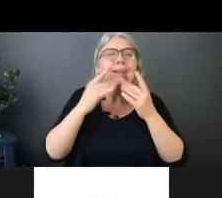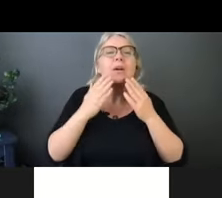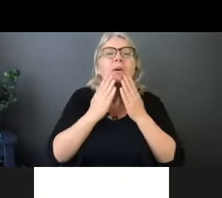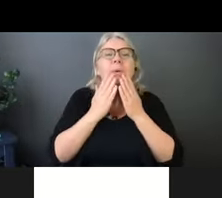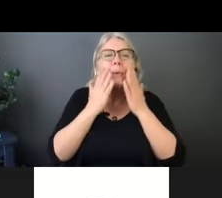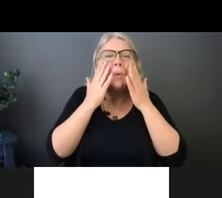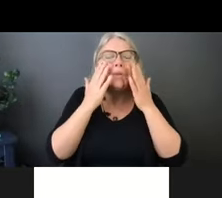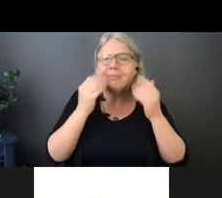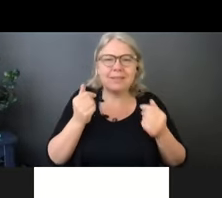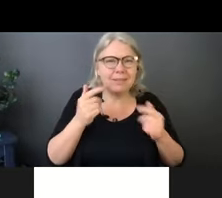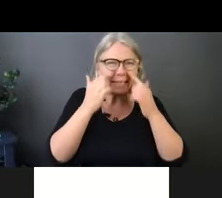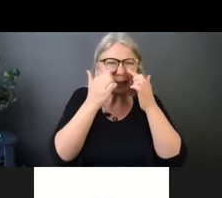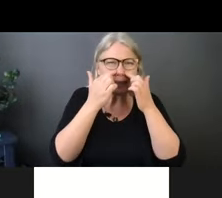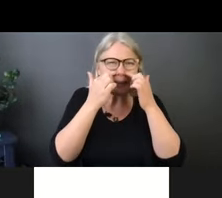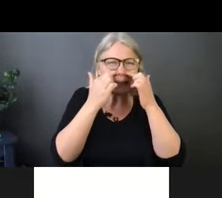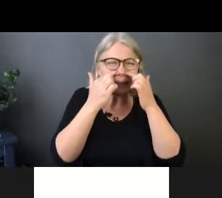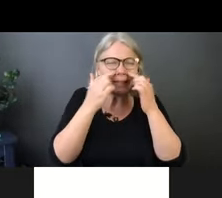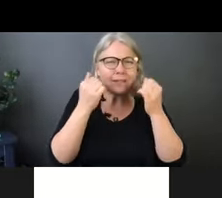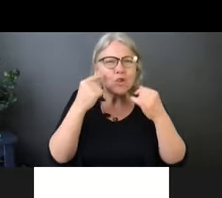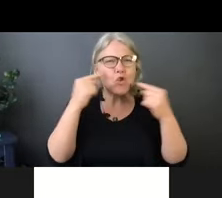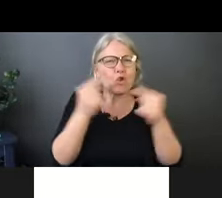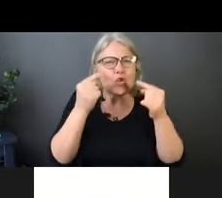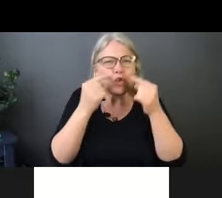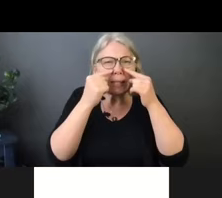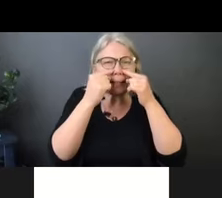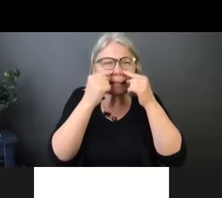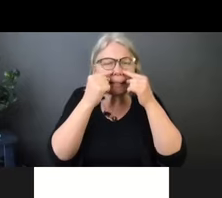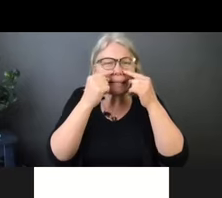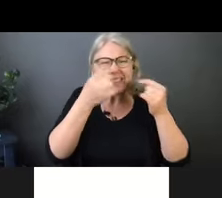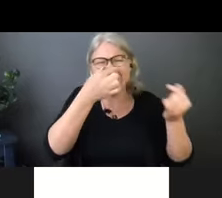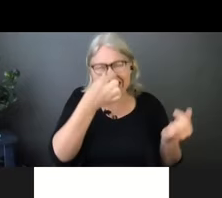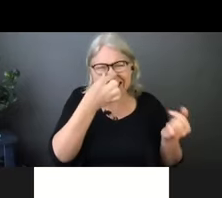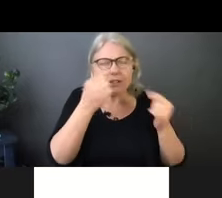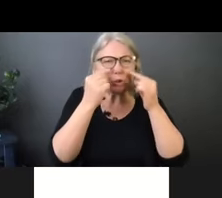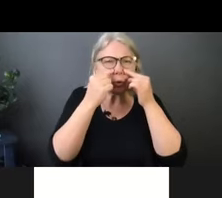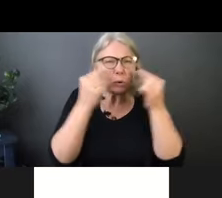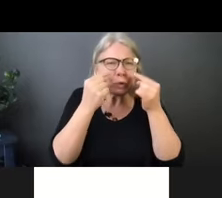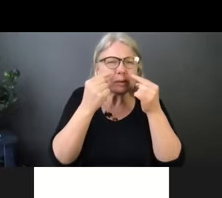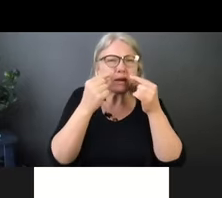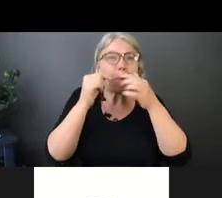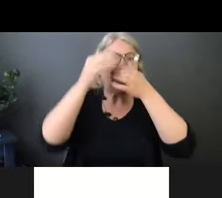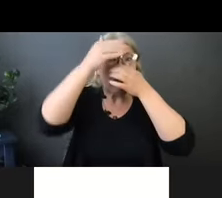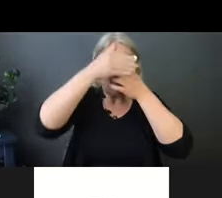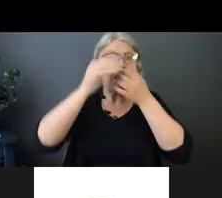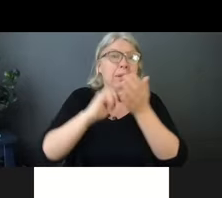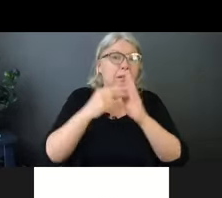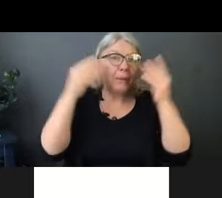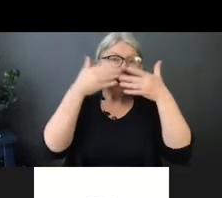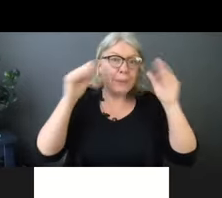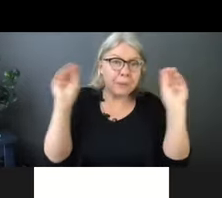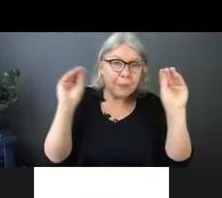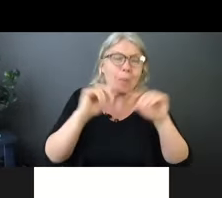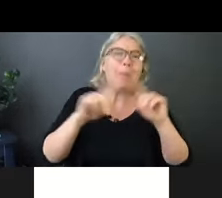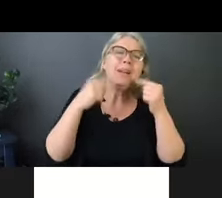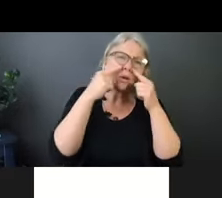kind of pokes you in the corners of your eyes, that metal piece. And it hurts. So I have not found a great way to, um,